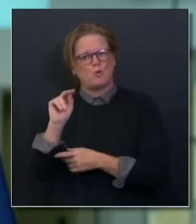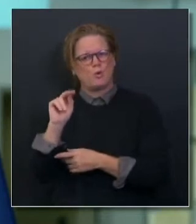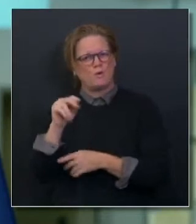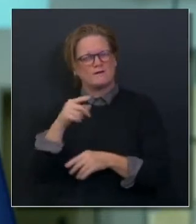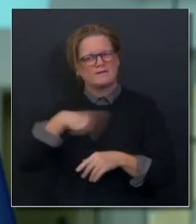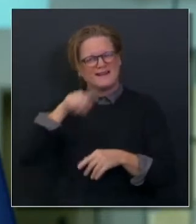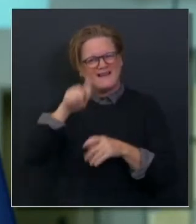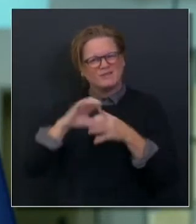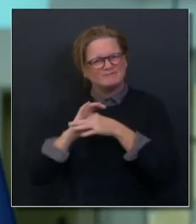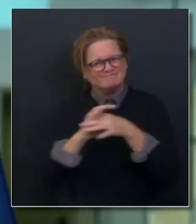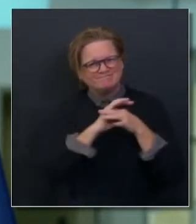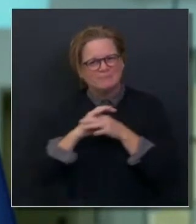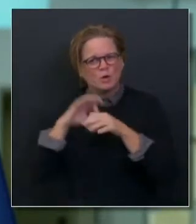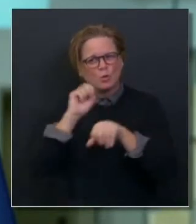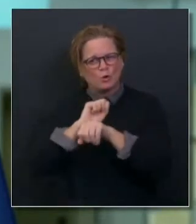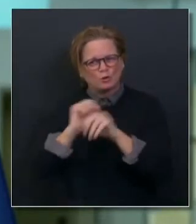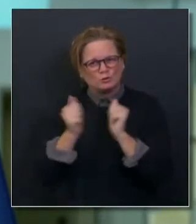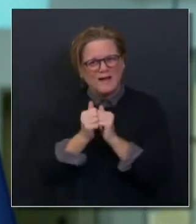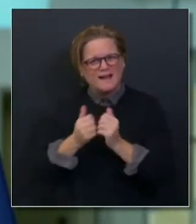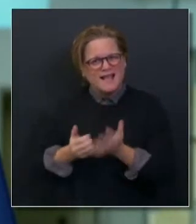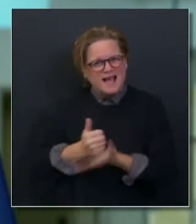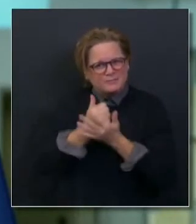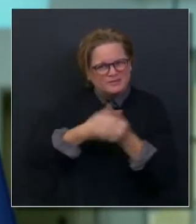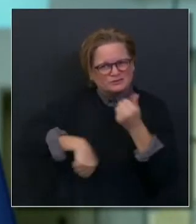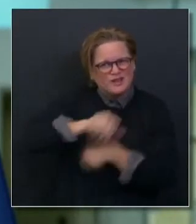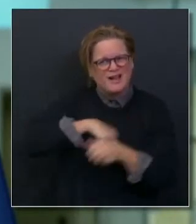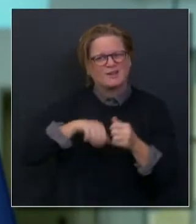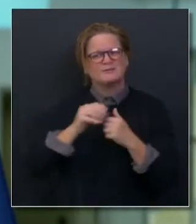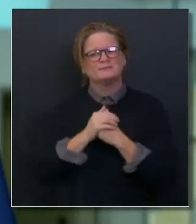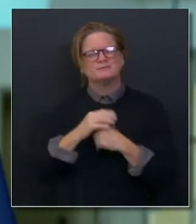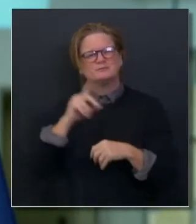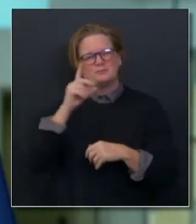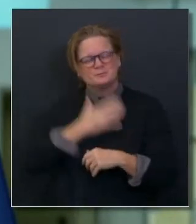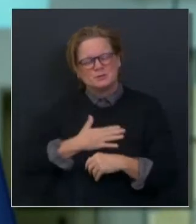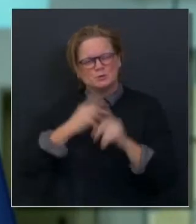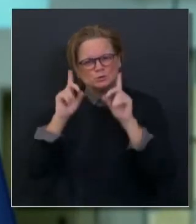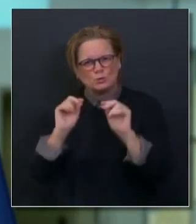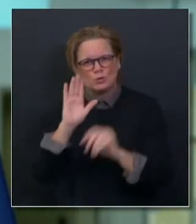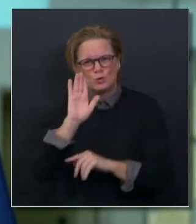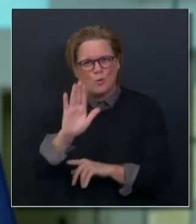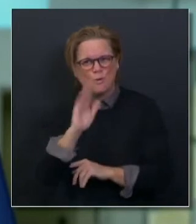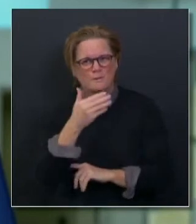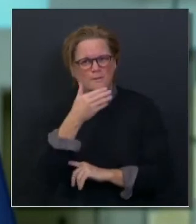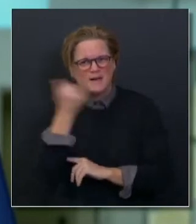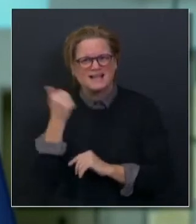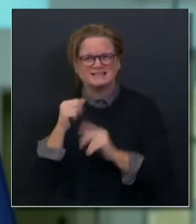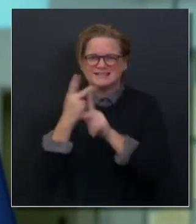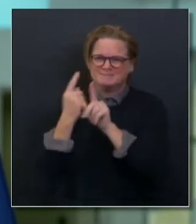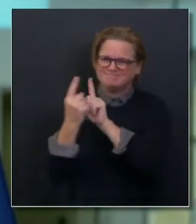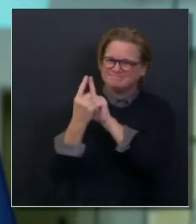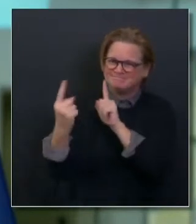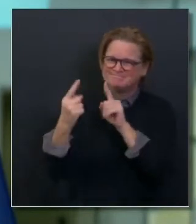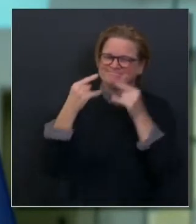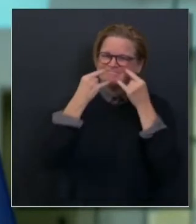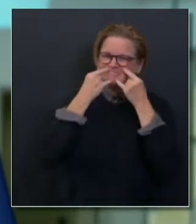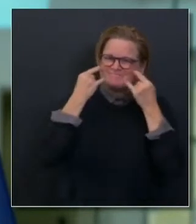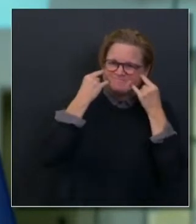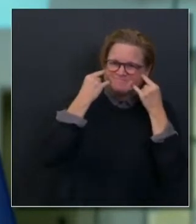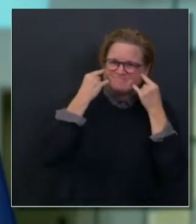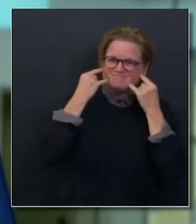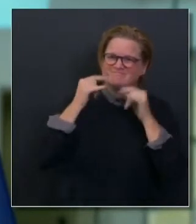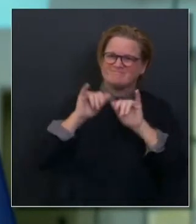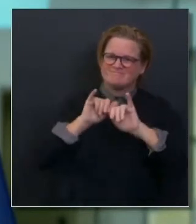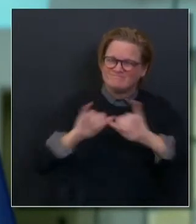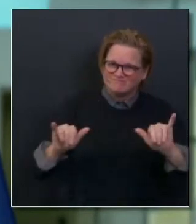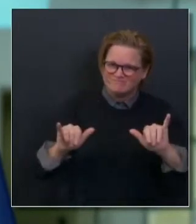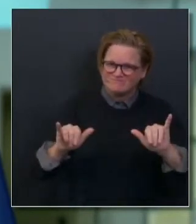indulgence the next few weeks to do what we can to eliminate to the extent possible this virus until we get this, well, at least